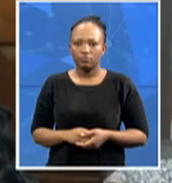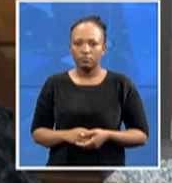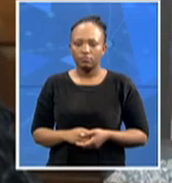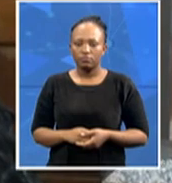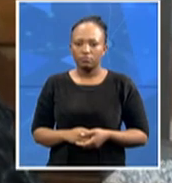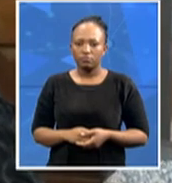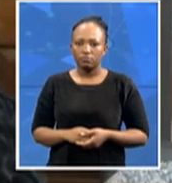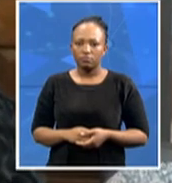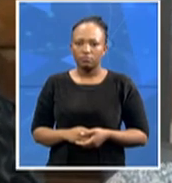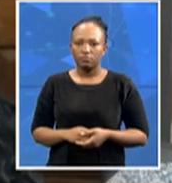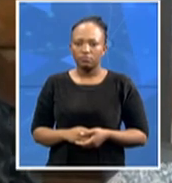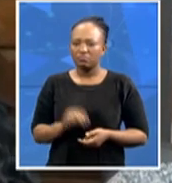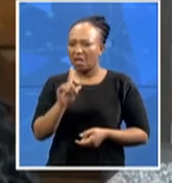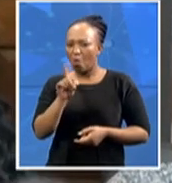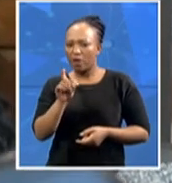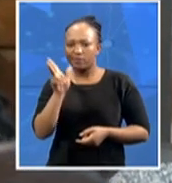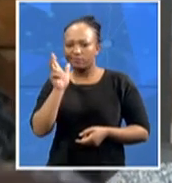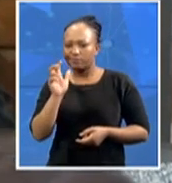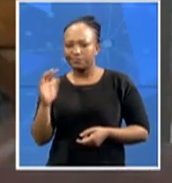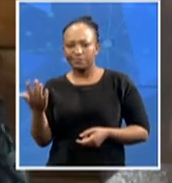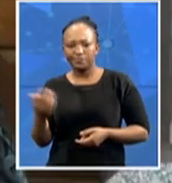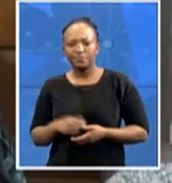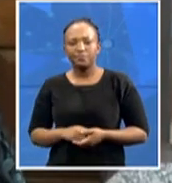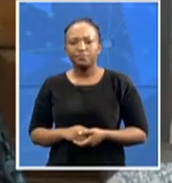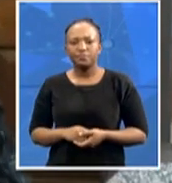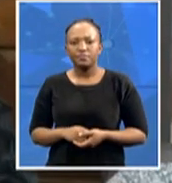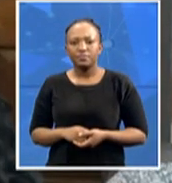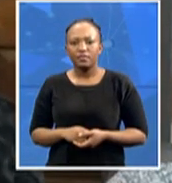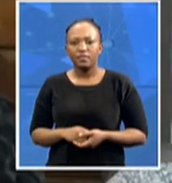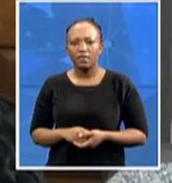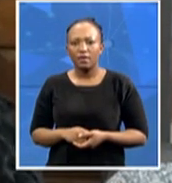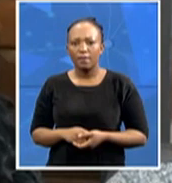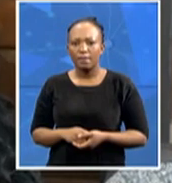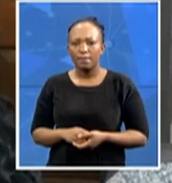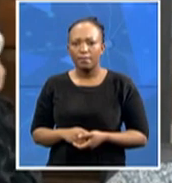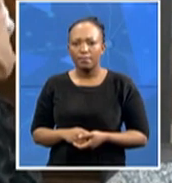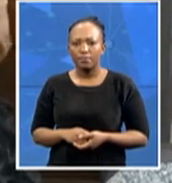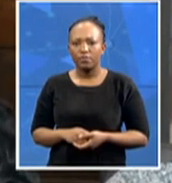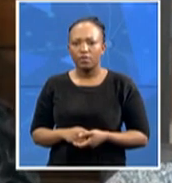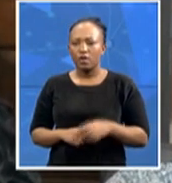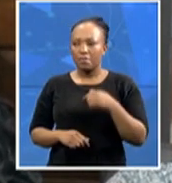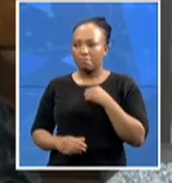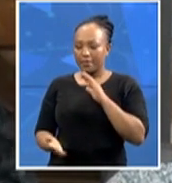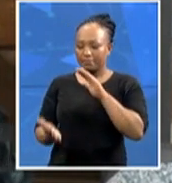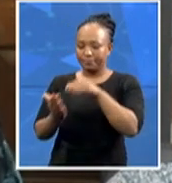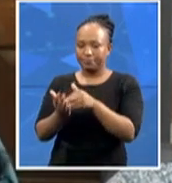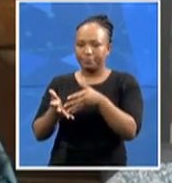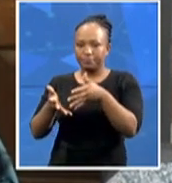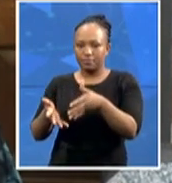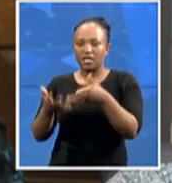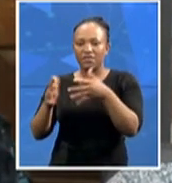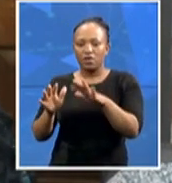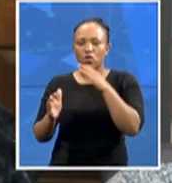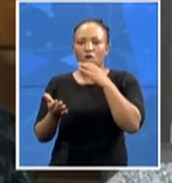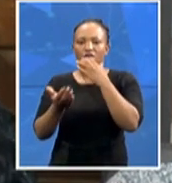1002 criminal justice, what can you say? So the Colonel here that I was dealing with has confirmed that, in fact, a case has been opened, and